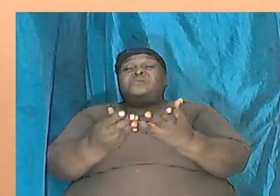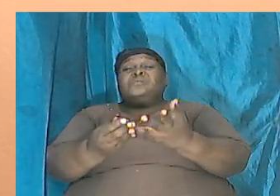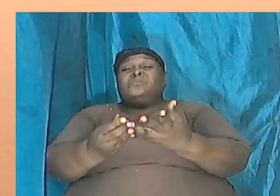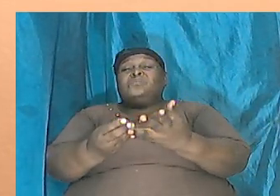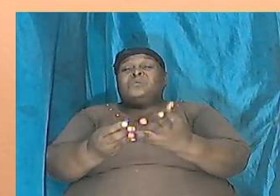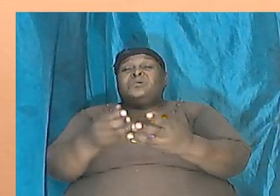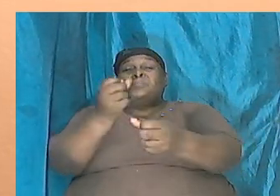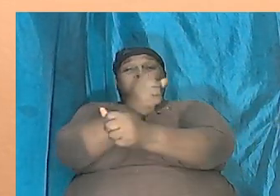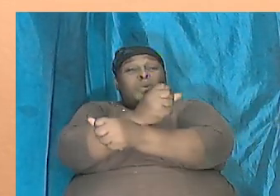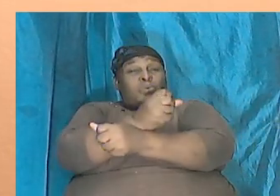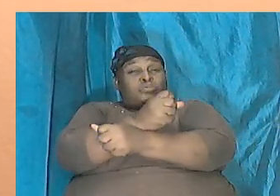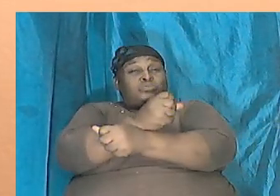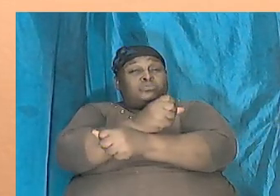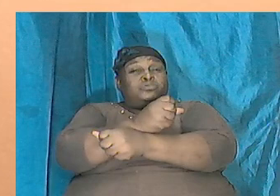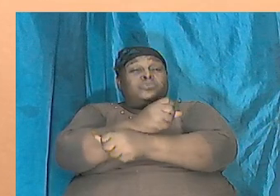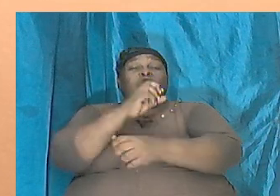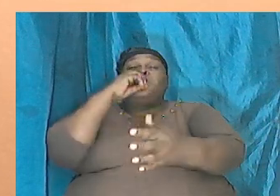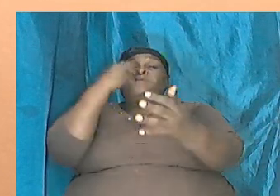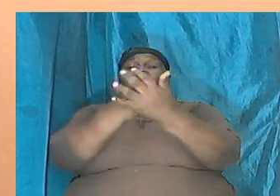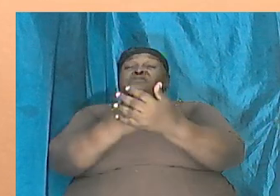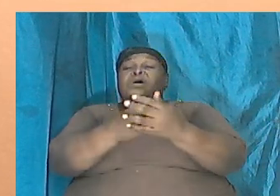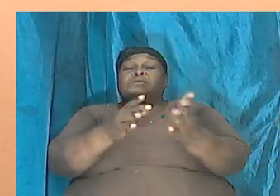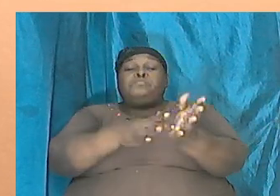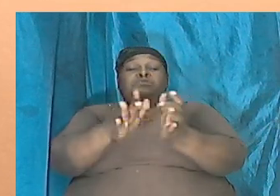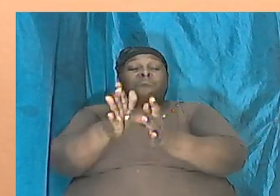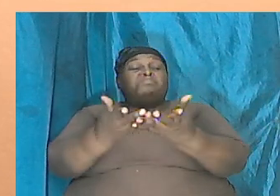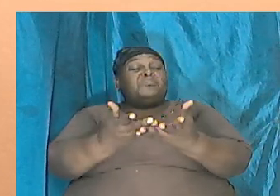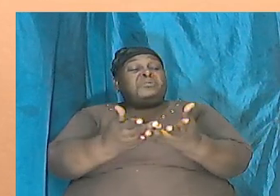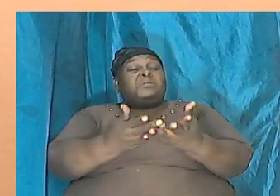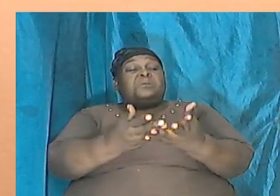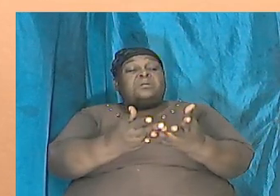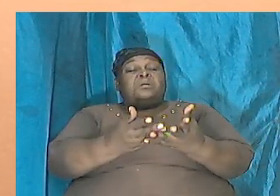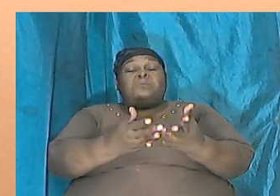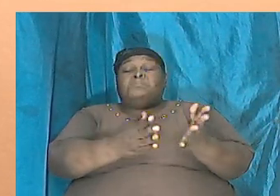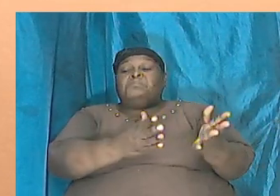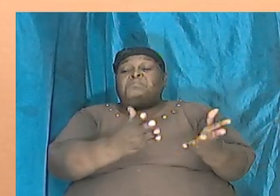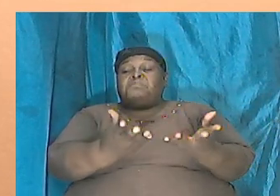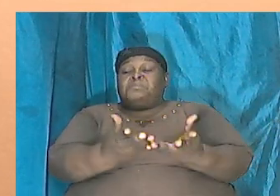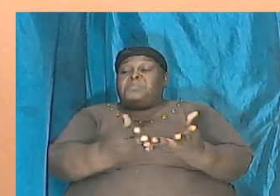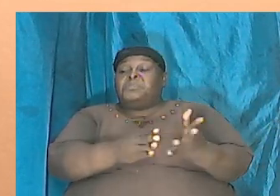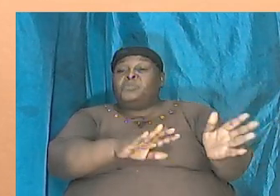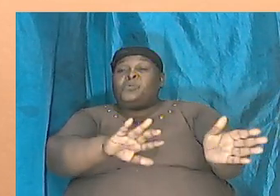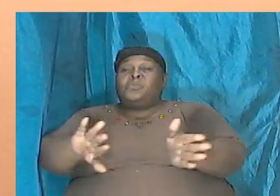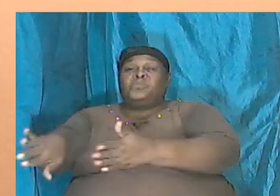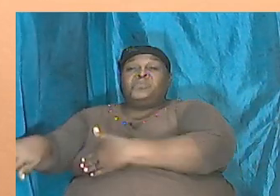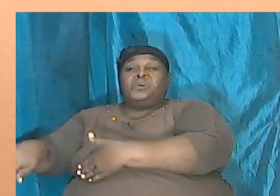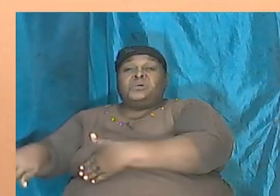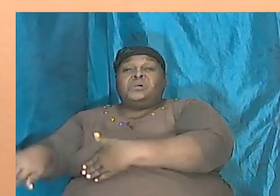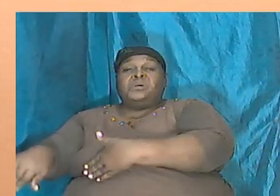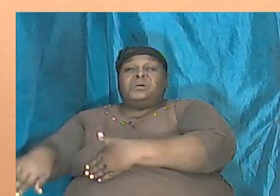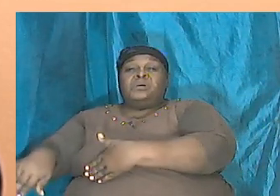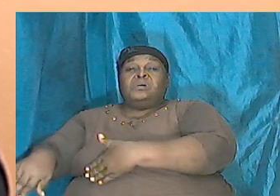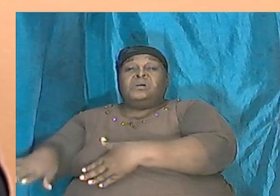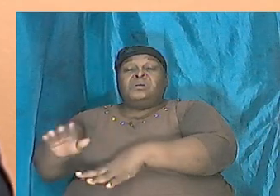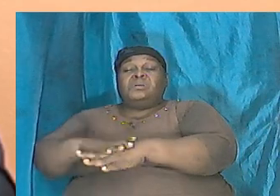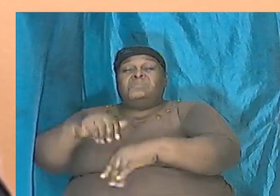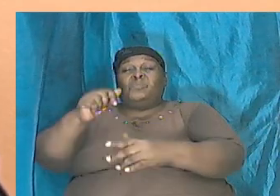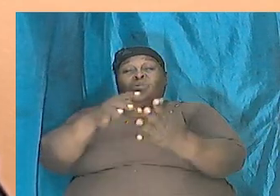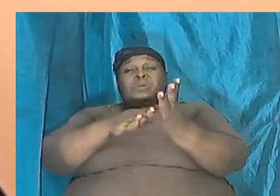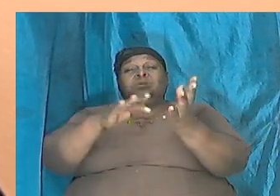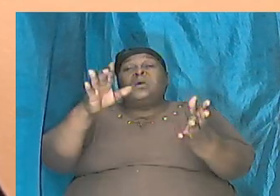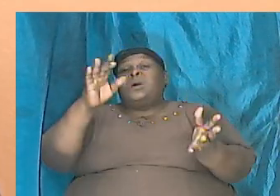and put the Bible aside, you cannot put the Bible aside on the basis of what men say. What it is